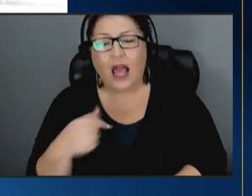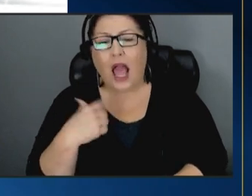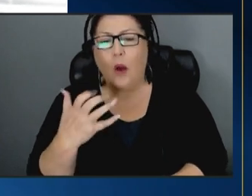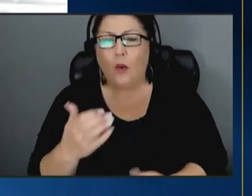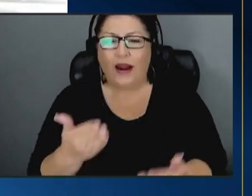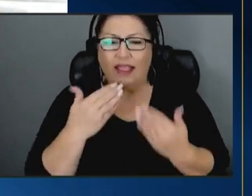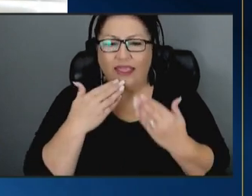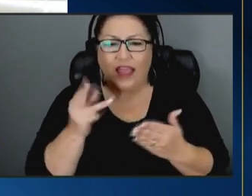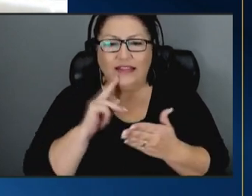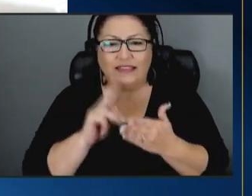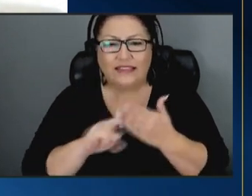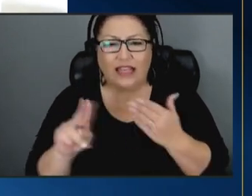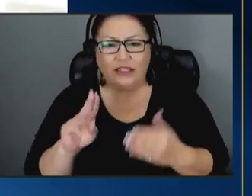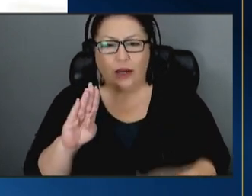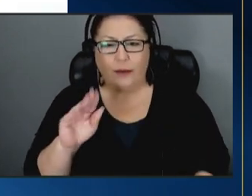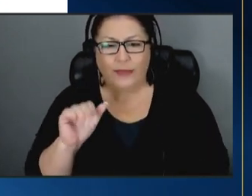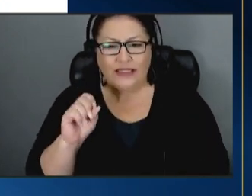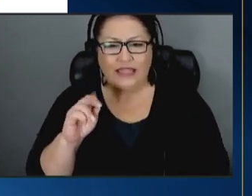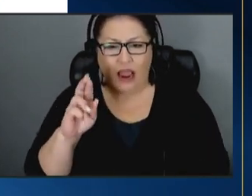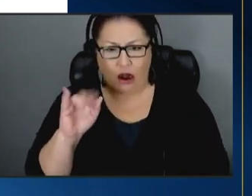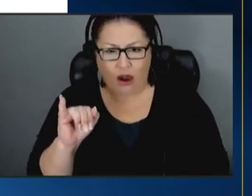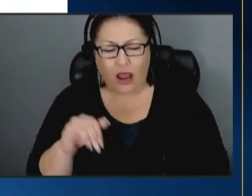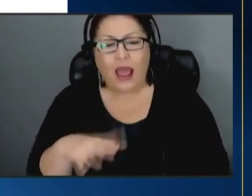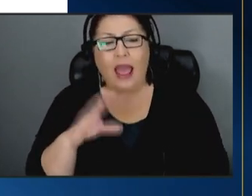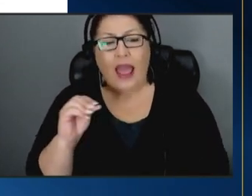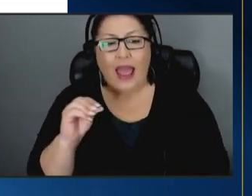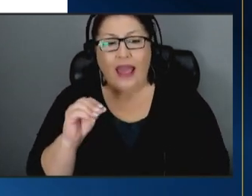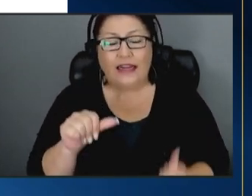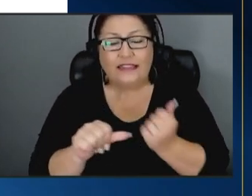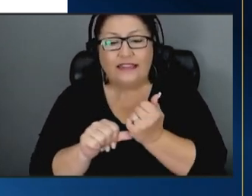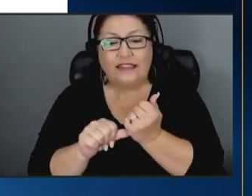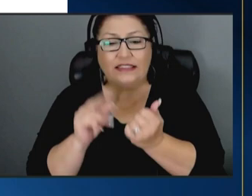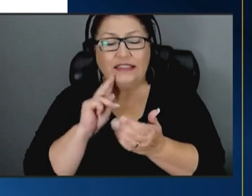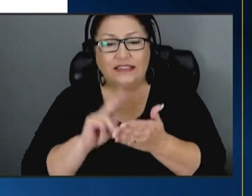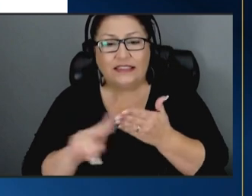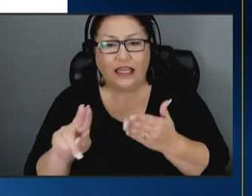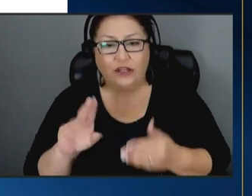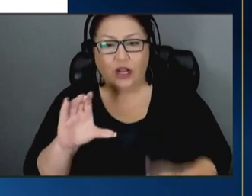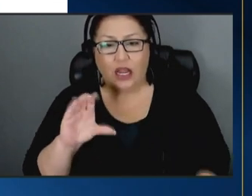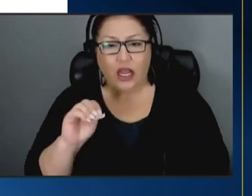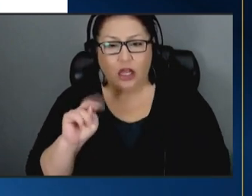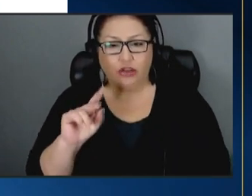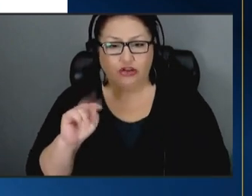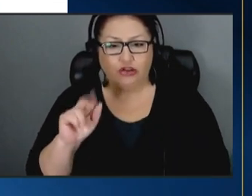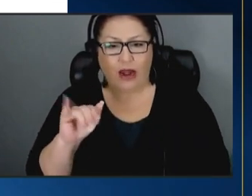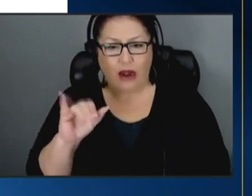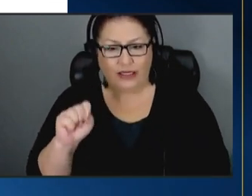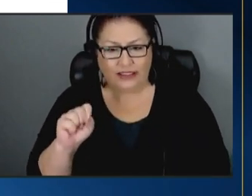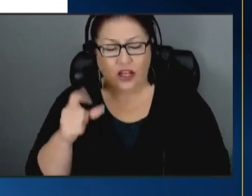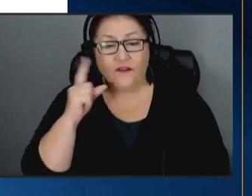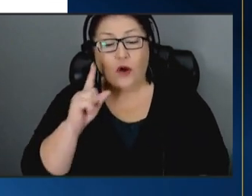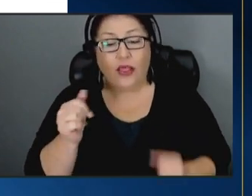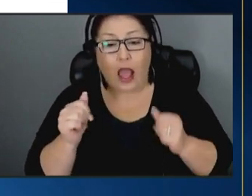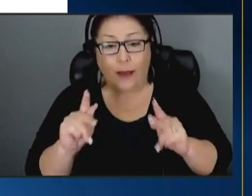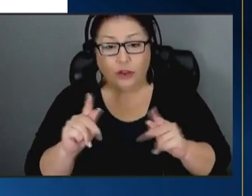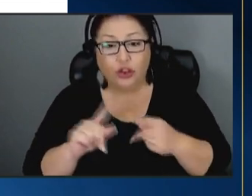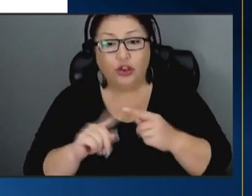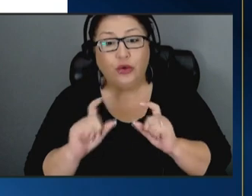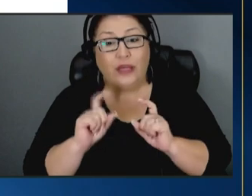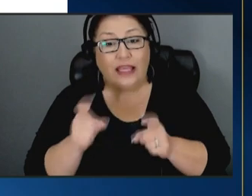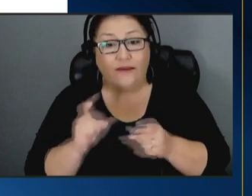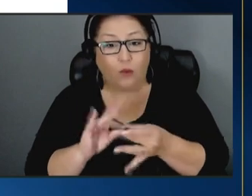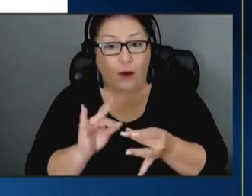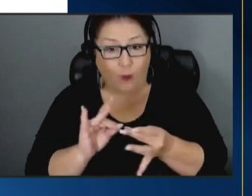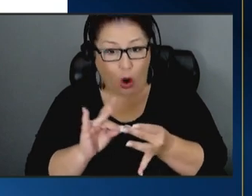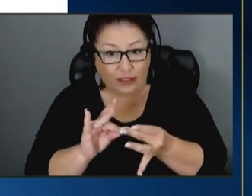secretary becerra and assistant secretary contraris for the opportunity to give remarks